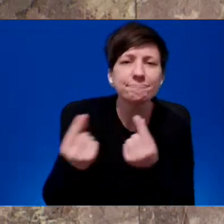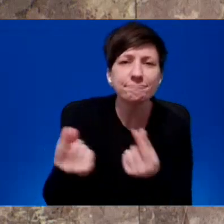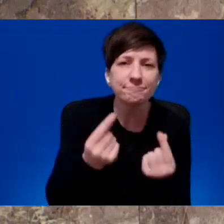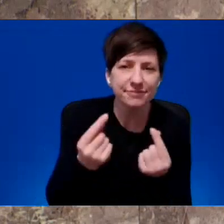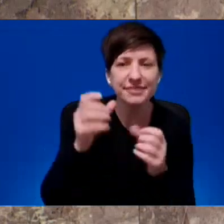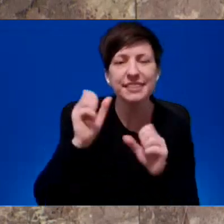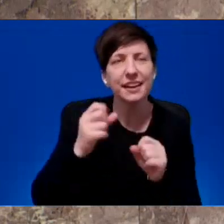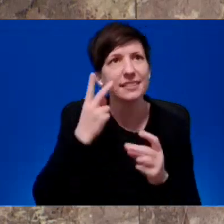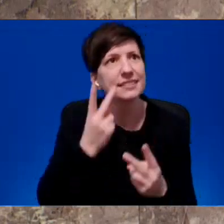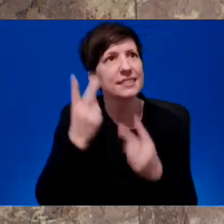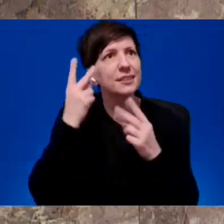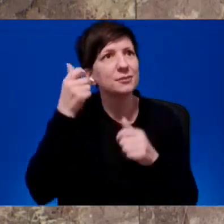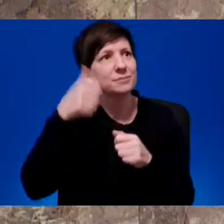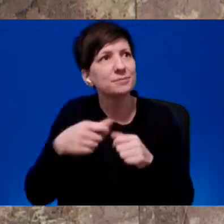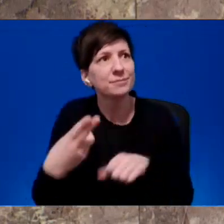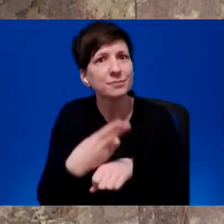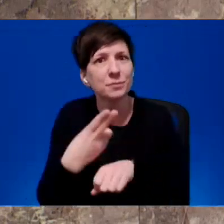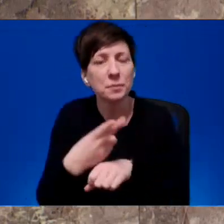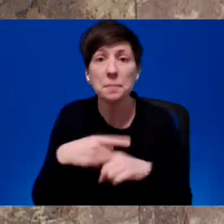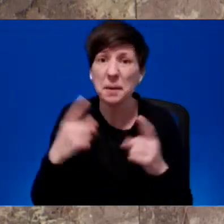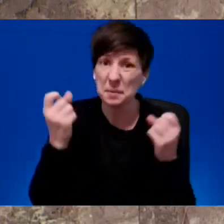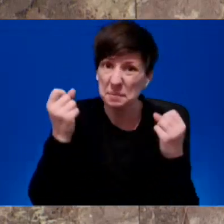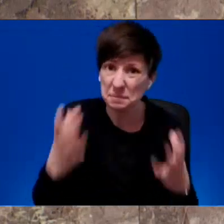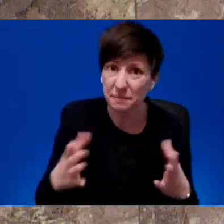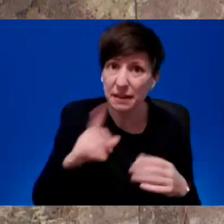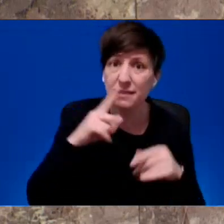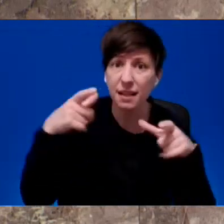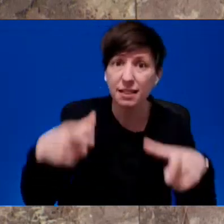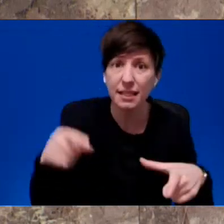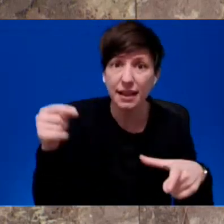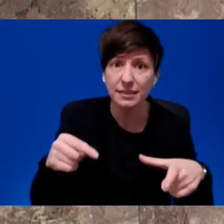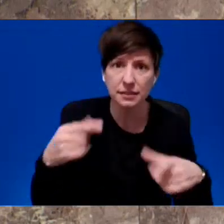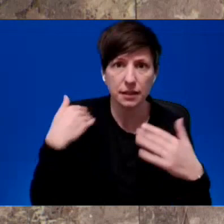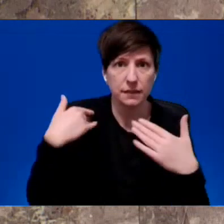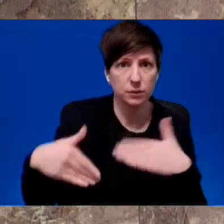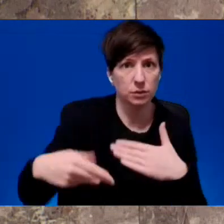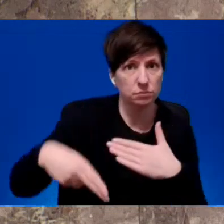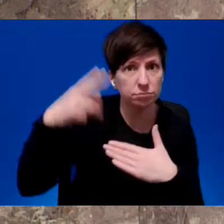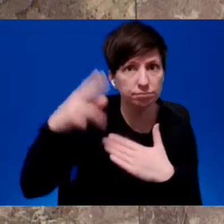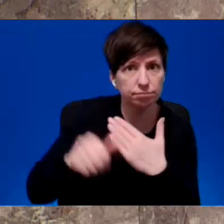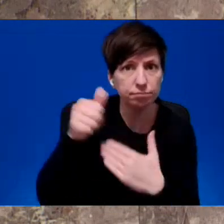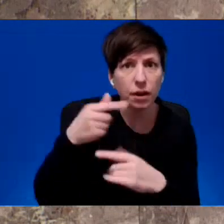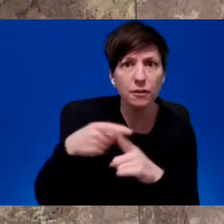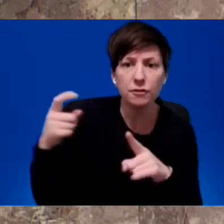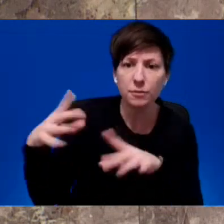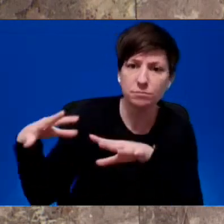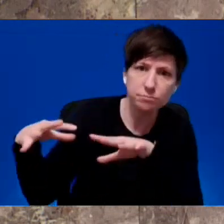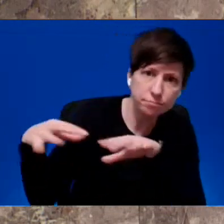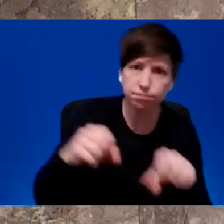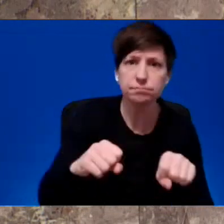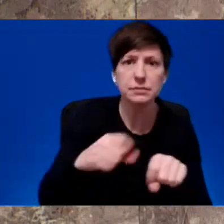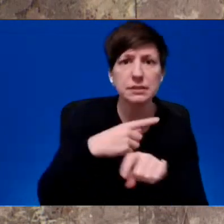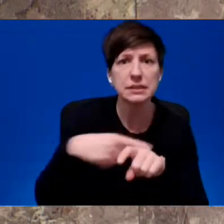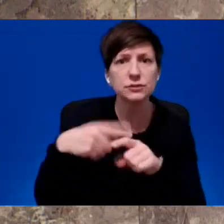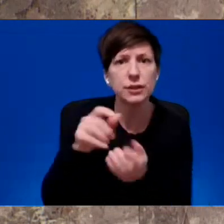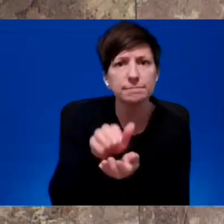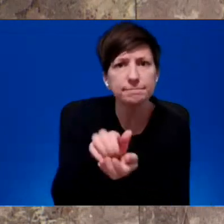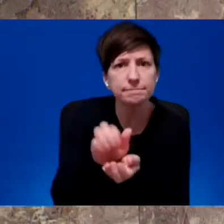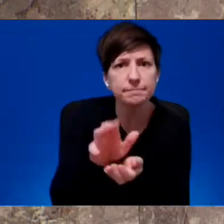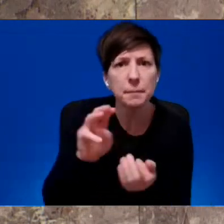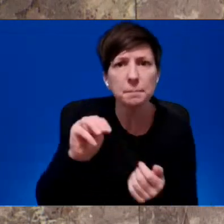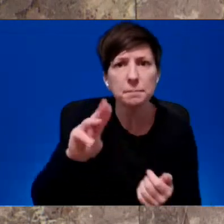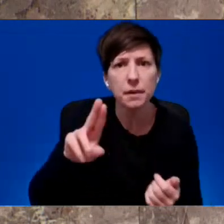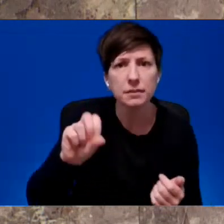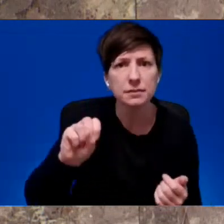lakes and river systems are facing an unprecedented threat from invasive quagga and zebra mussels. This issue transcends mere